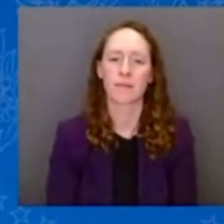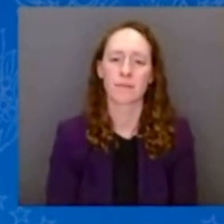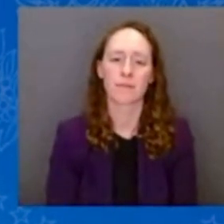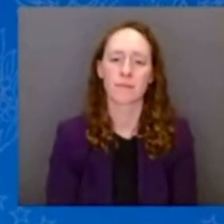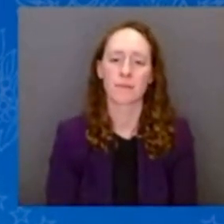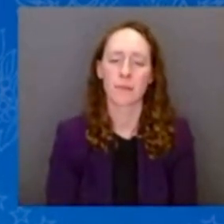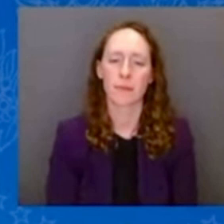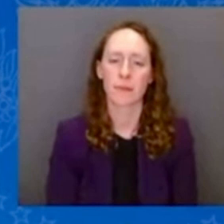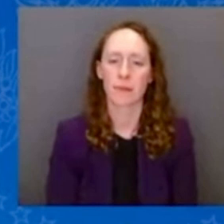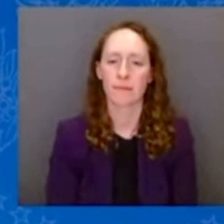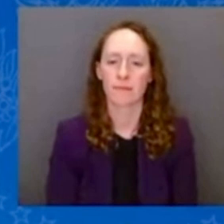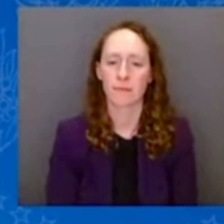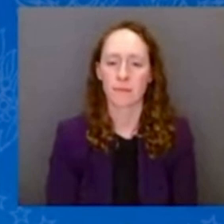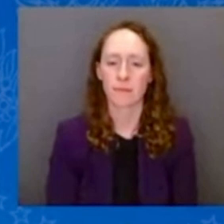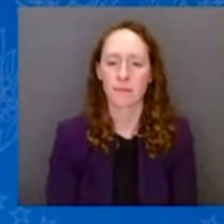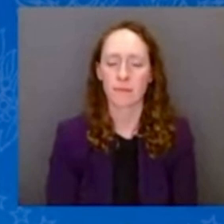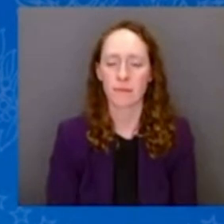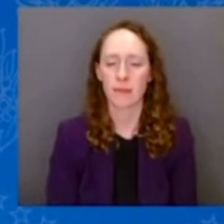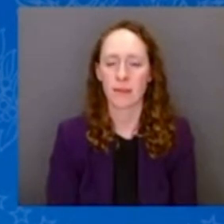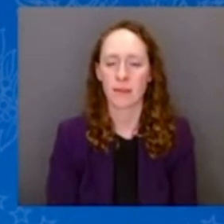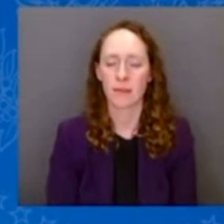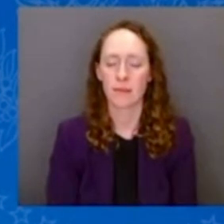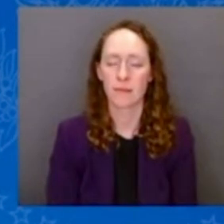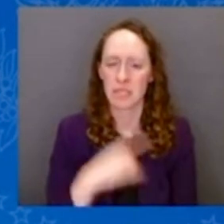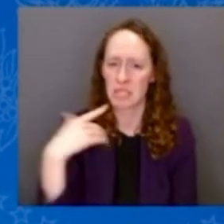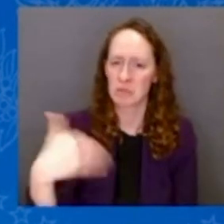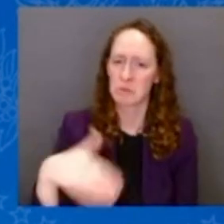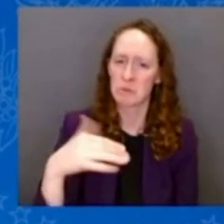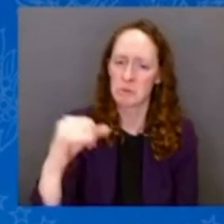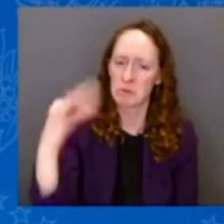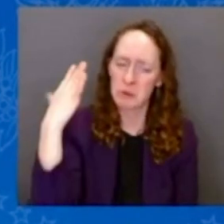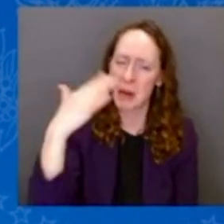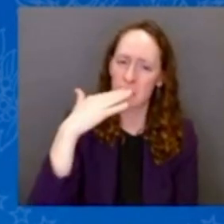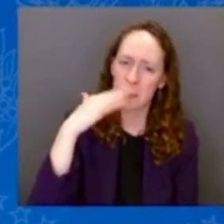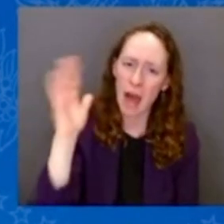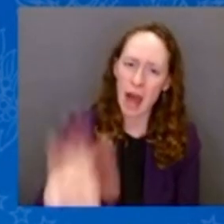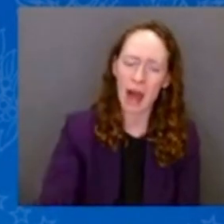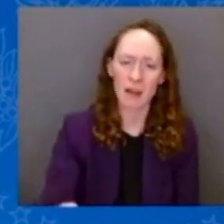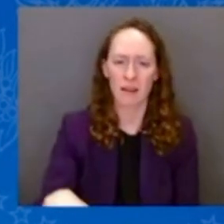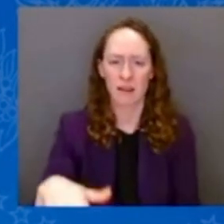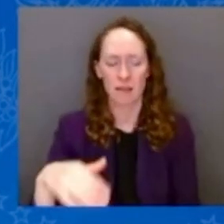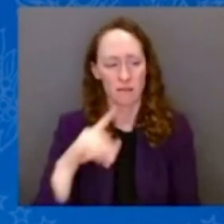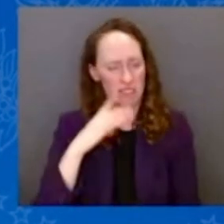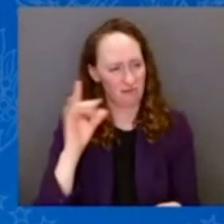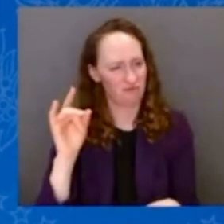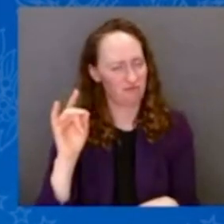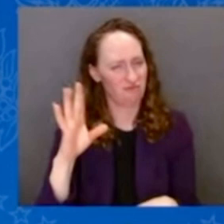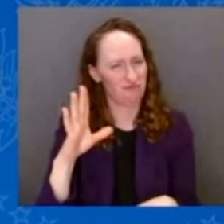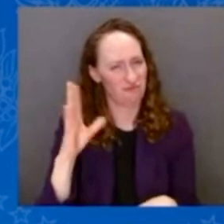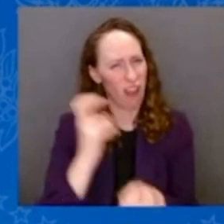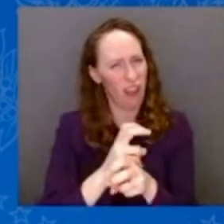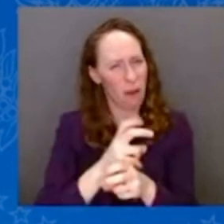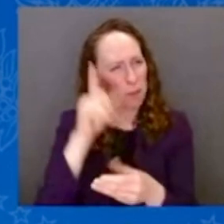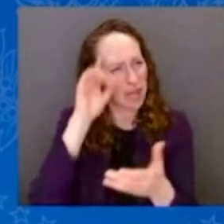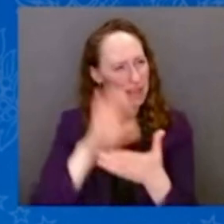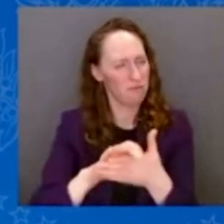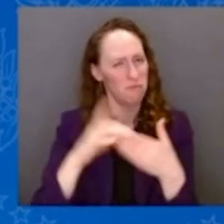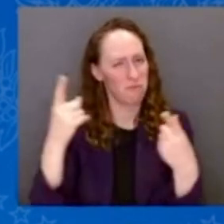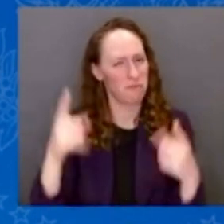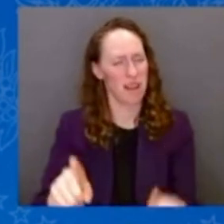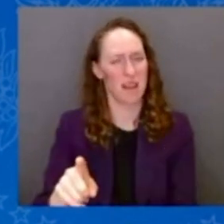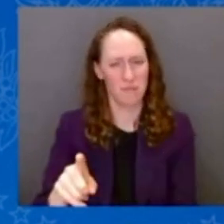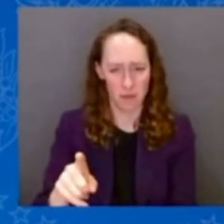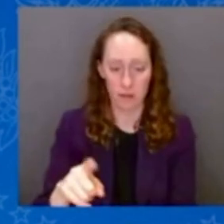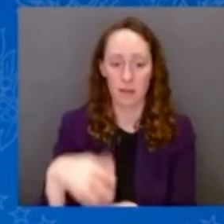Unless you physically saw it, it's hard to believe. Thirteen lives lost. I met a number of the